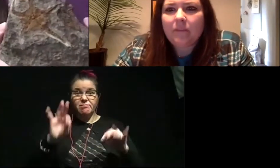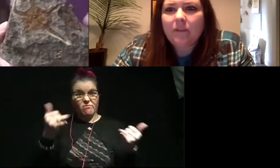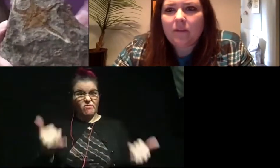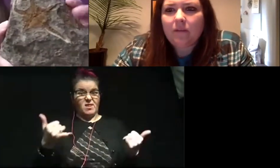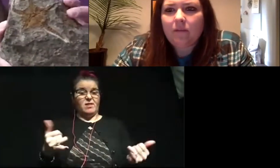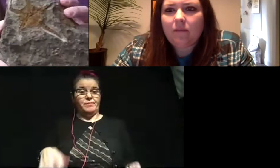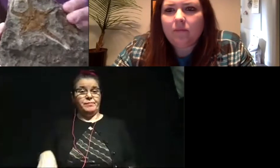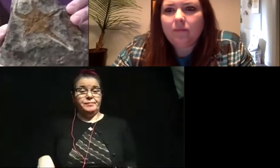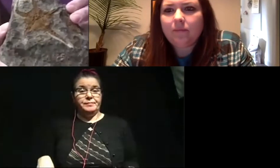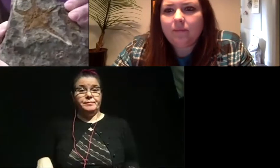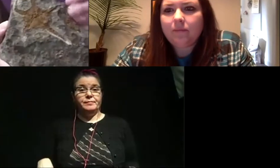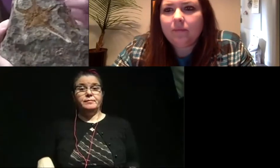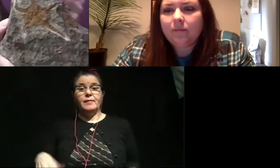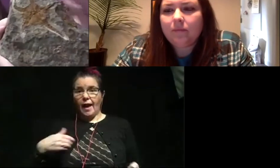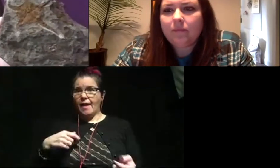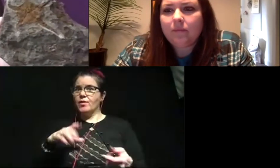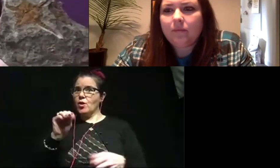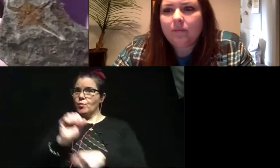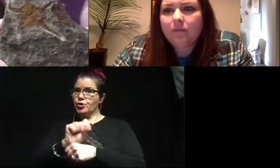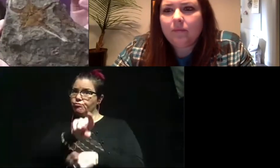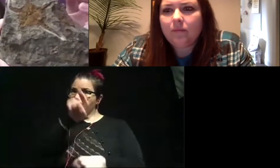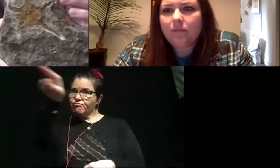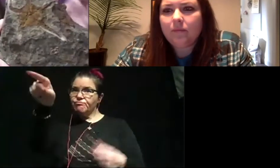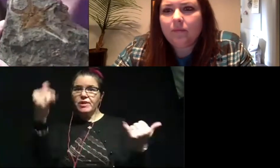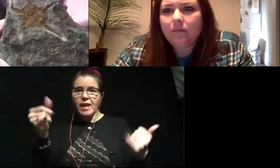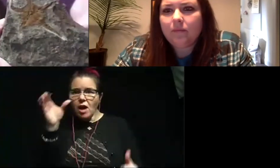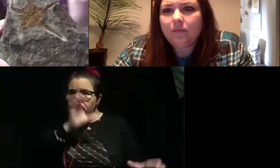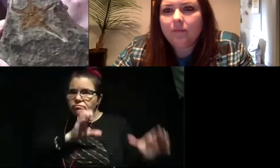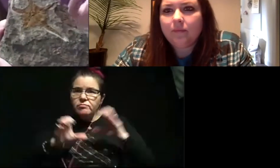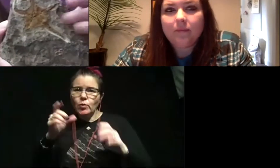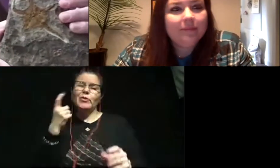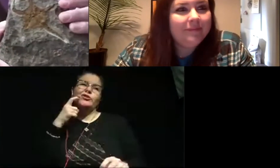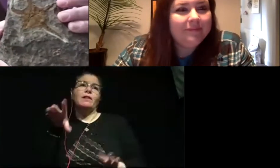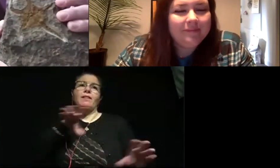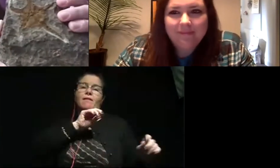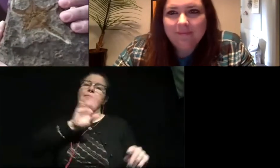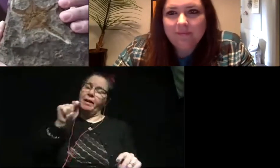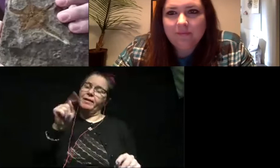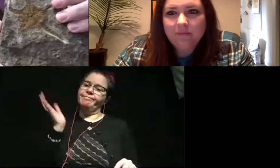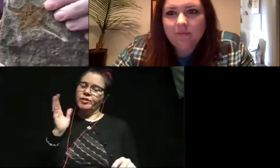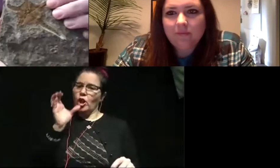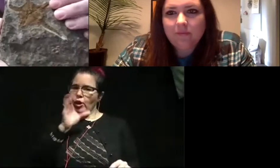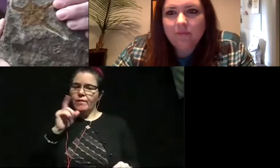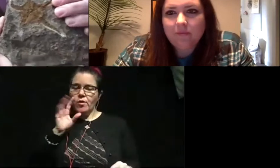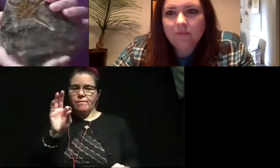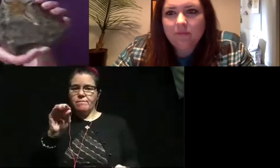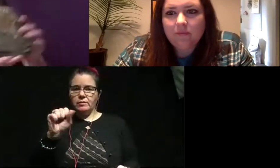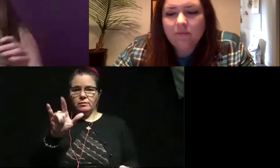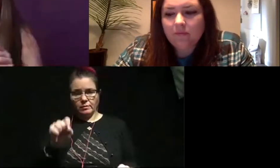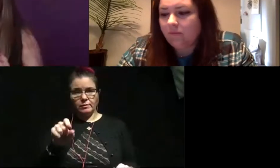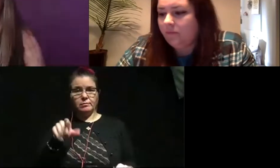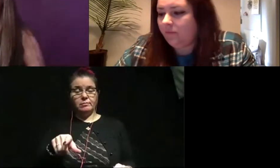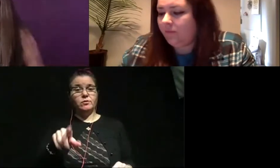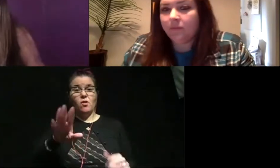speak. I have colleagues there right now looking for, well, they just left, but they were looking for fossils. So all of these